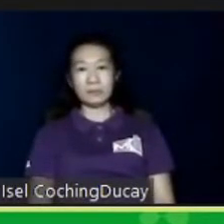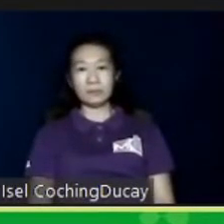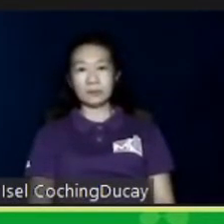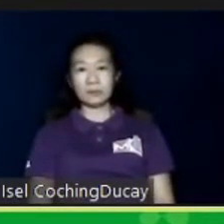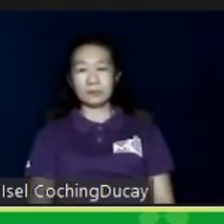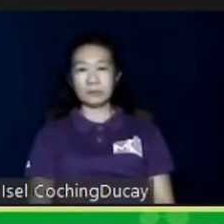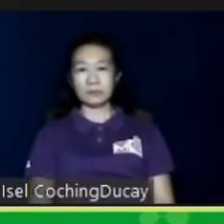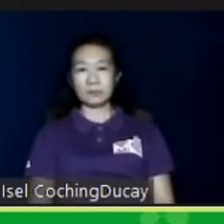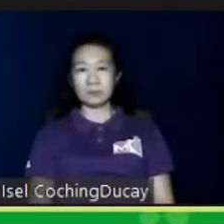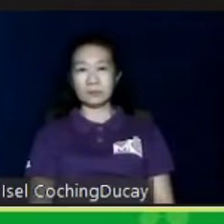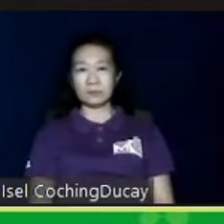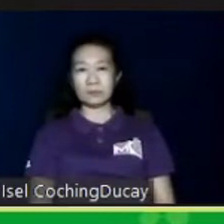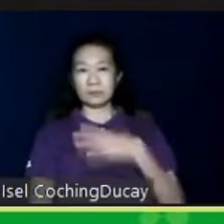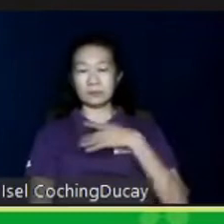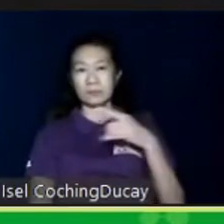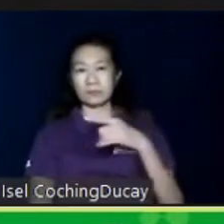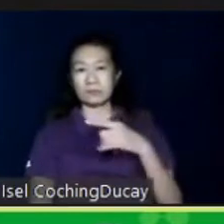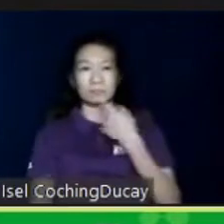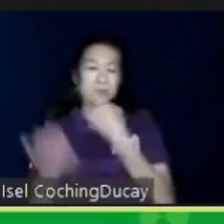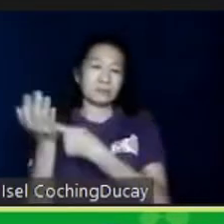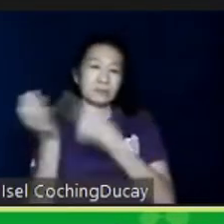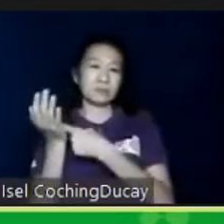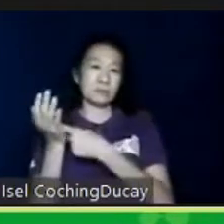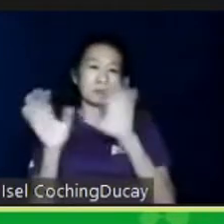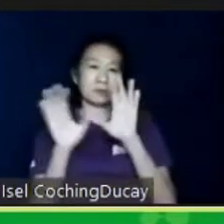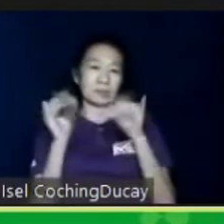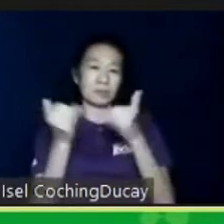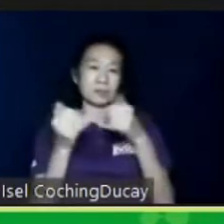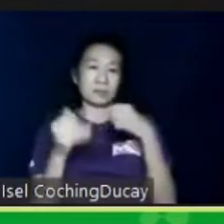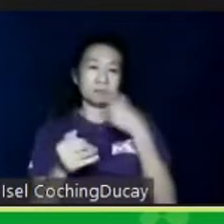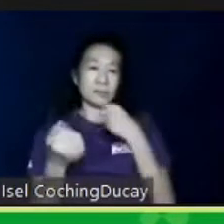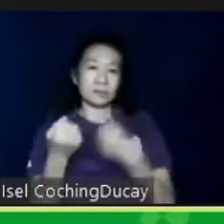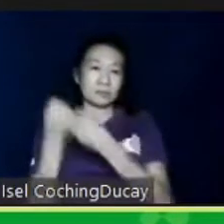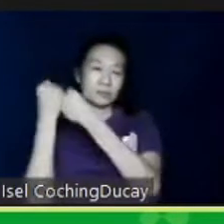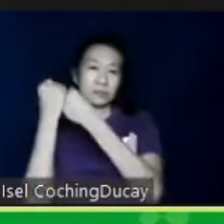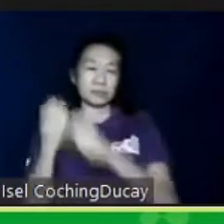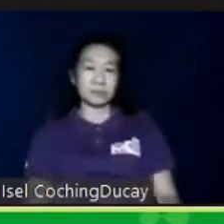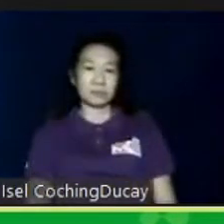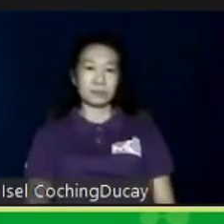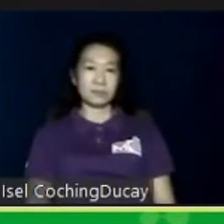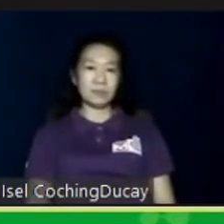So, I'd like to also talk about the companies who support the